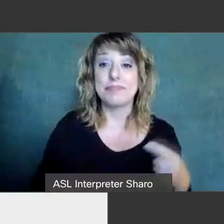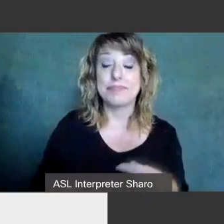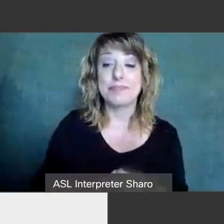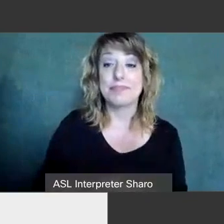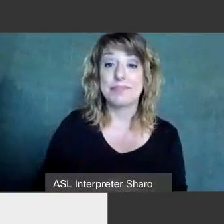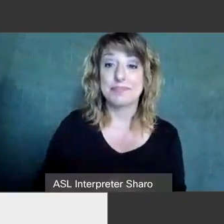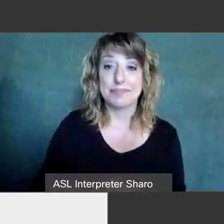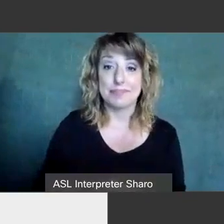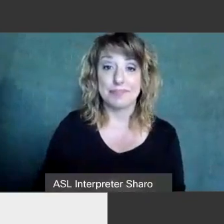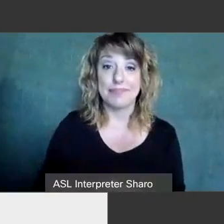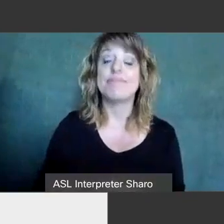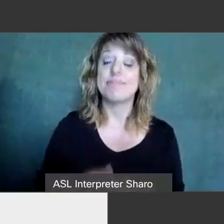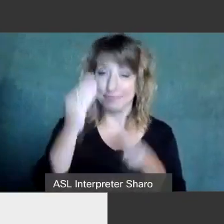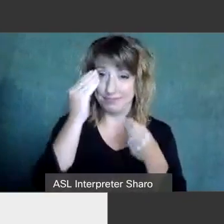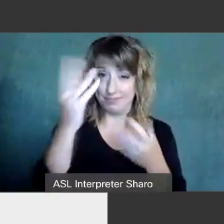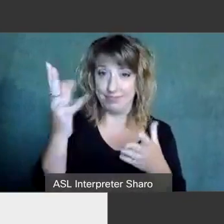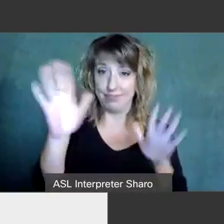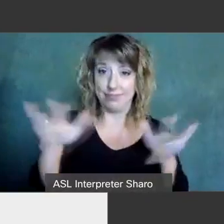session is being recorded